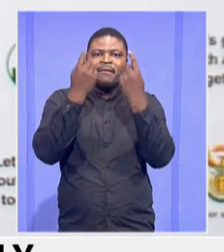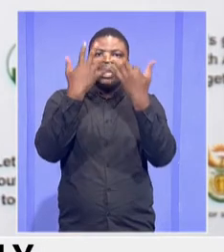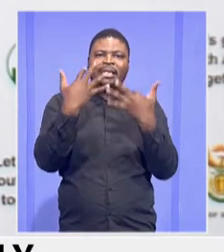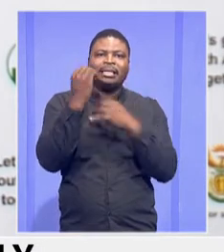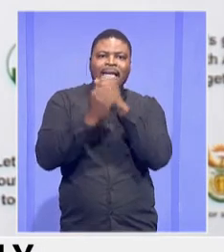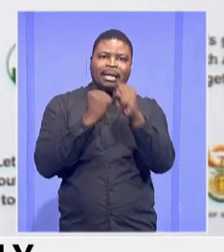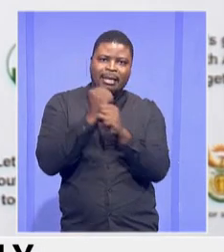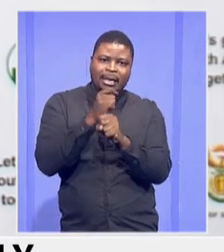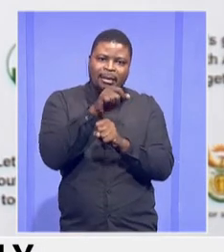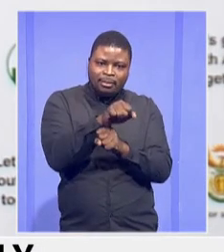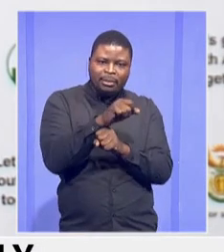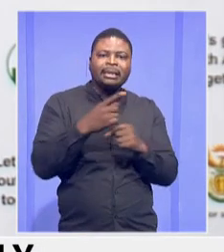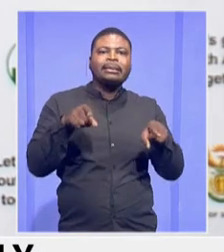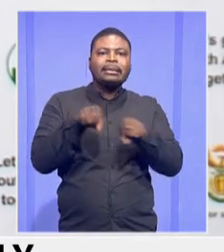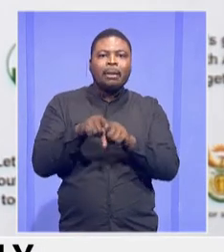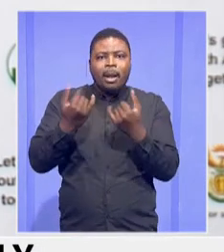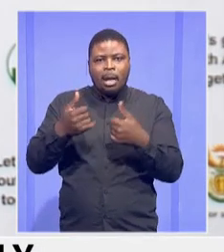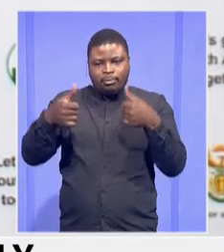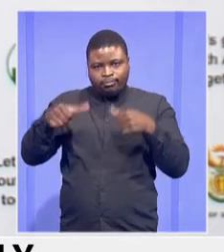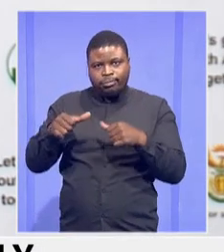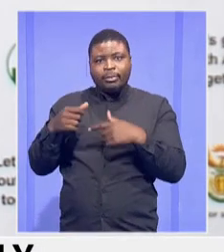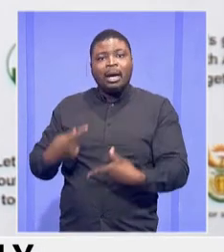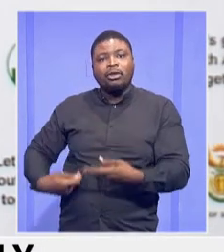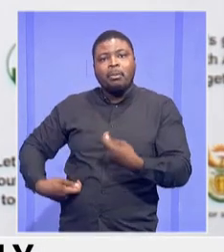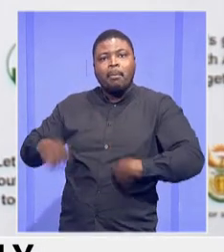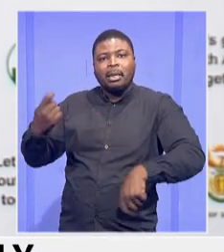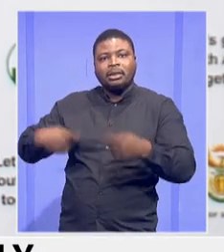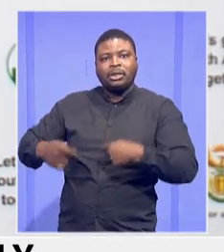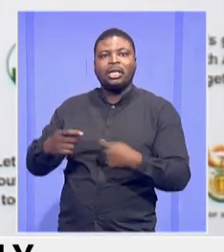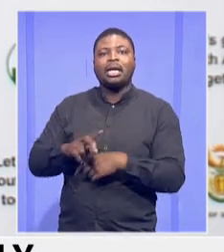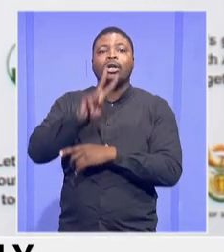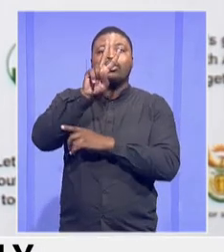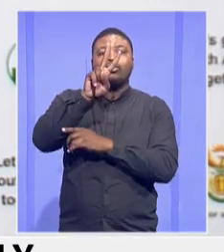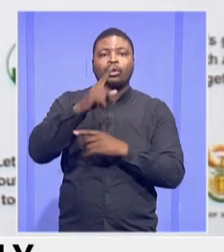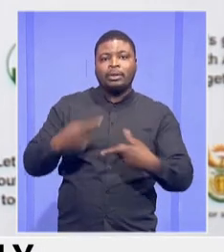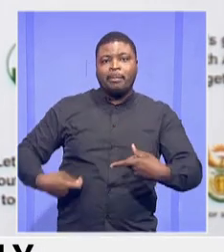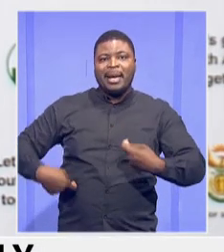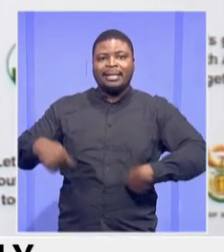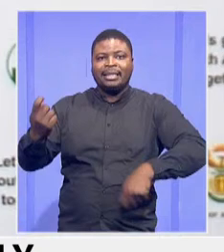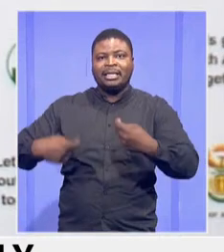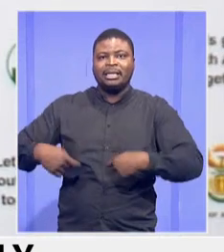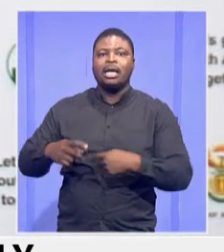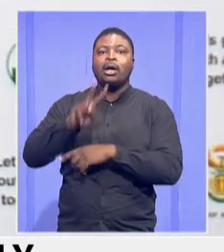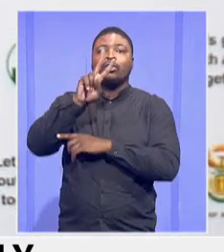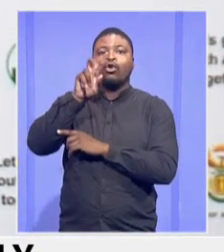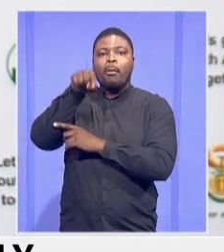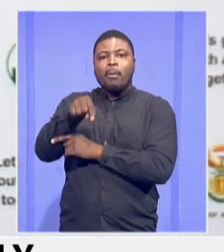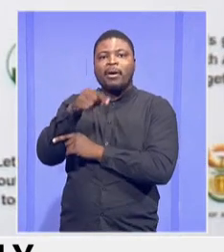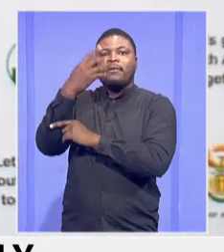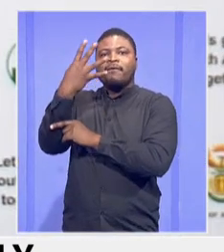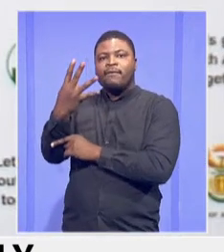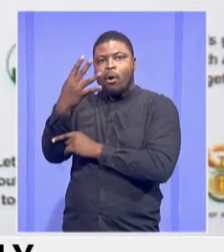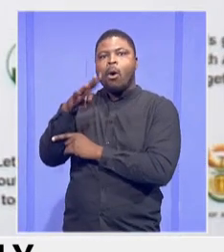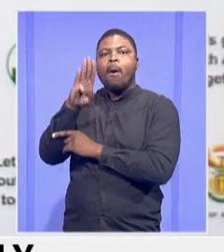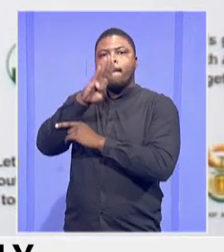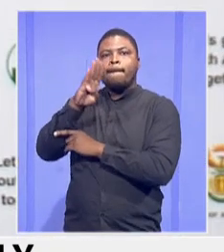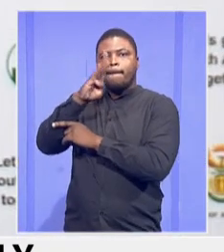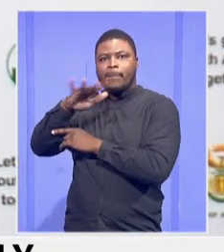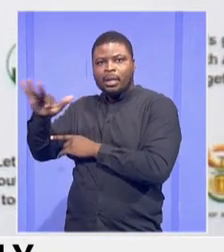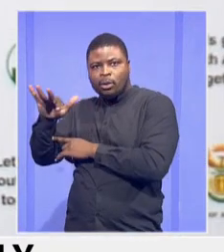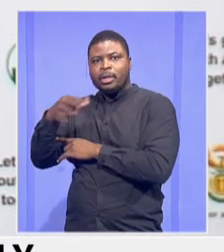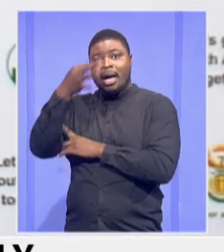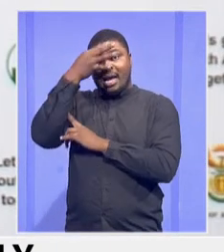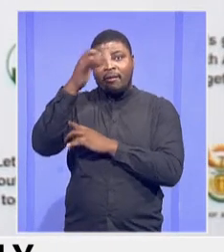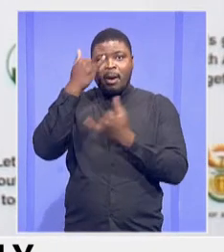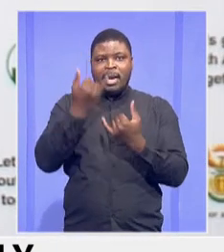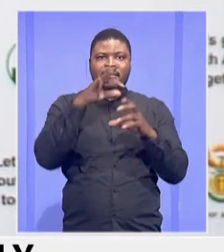In terms of expenditure, overall is 2.4 billion that government has invested in this financial year.